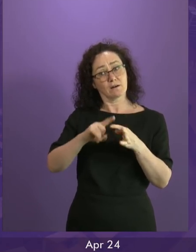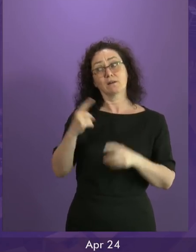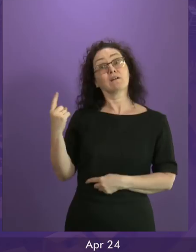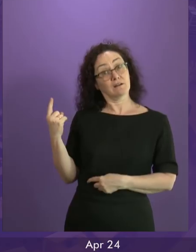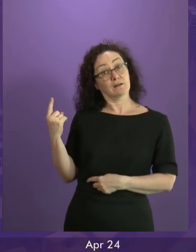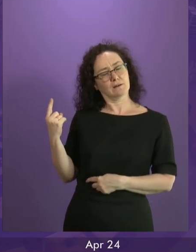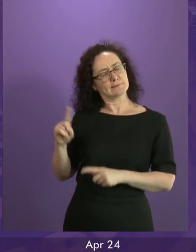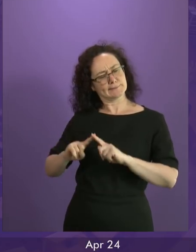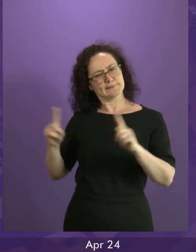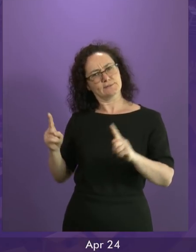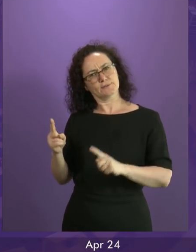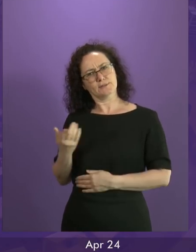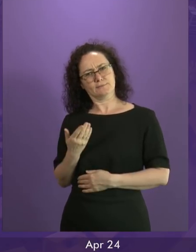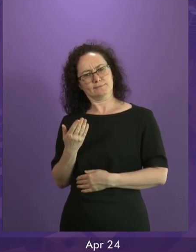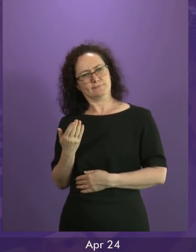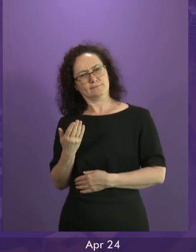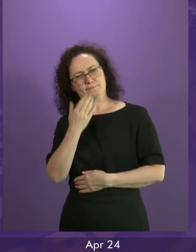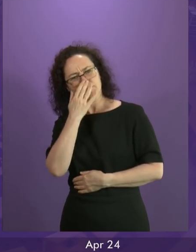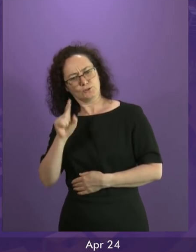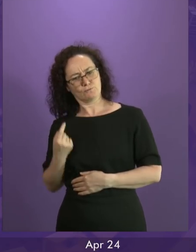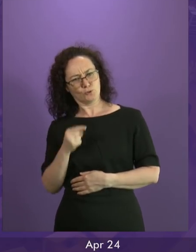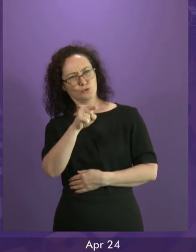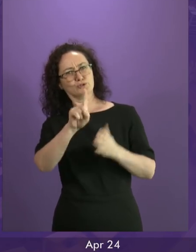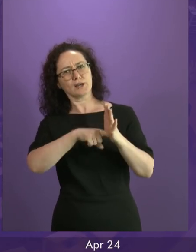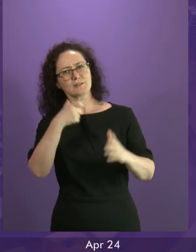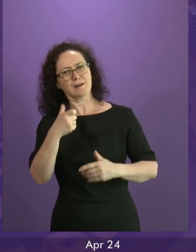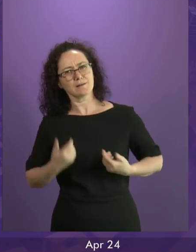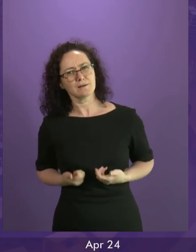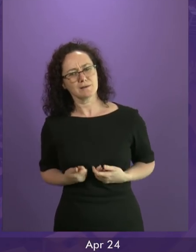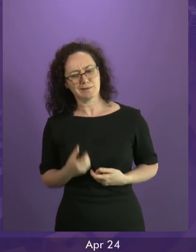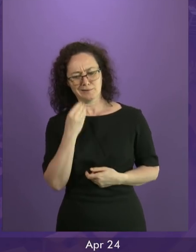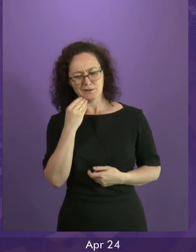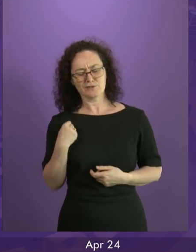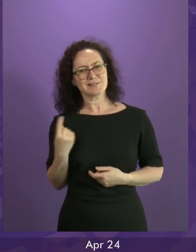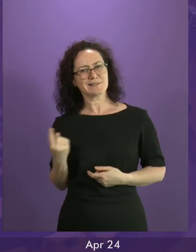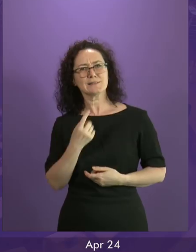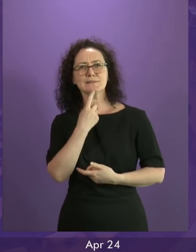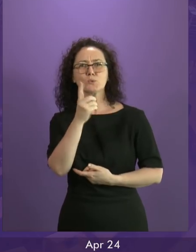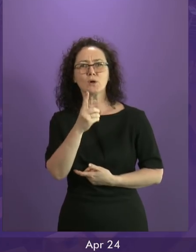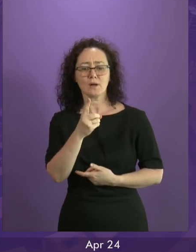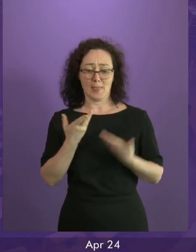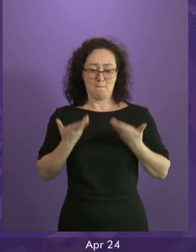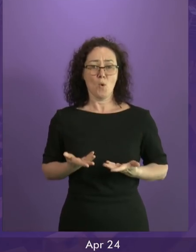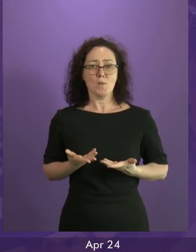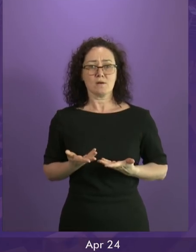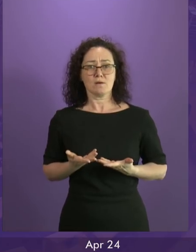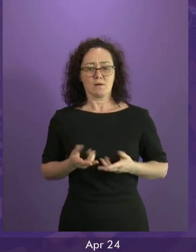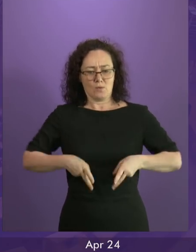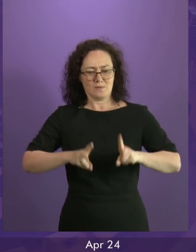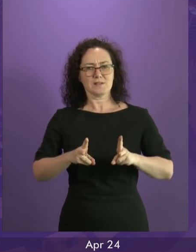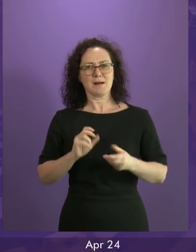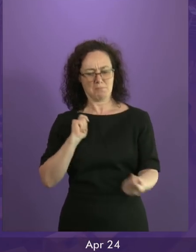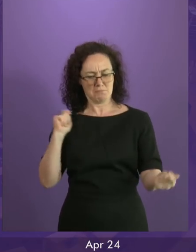is only a couple of days ago that Myrtle Fraser was saying that the current system had to change and putting forward